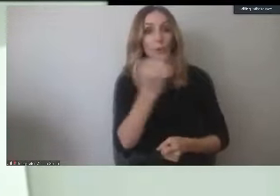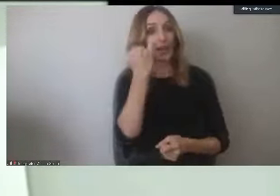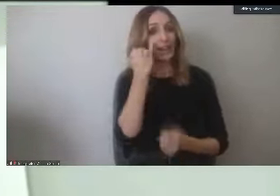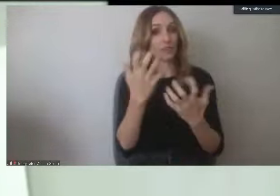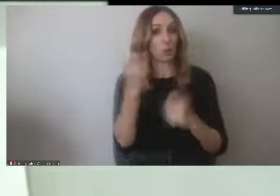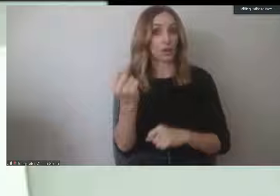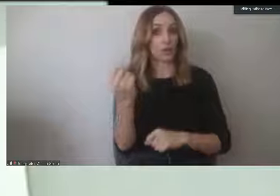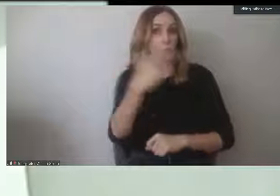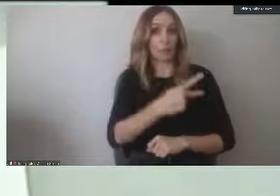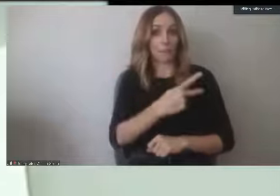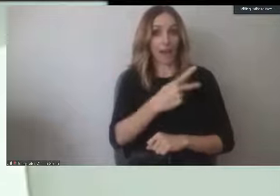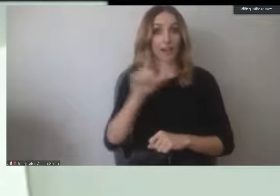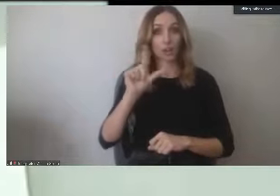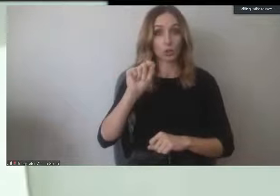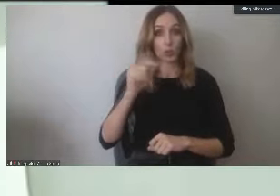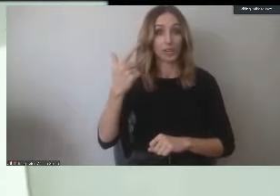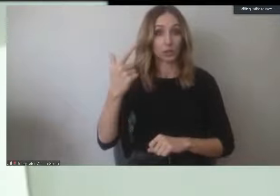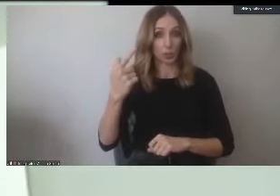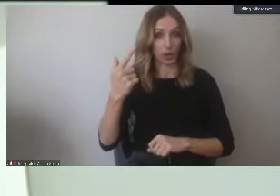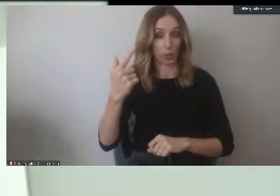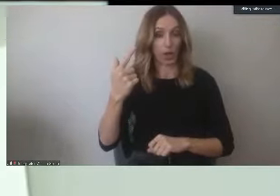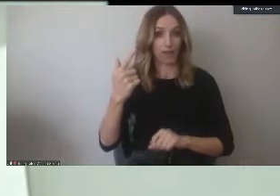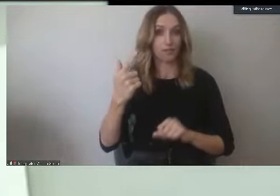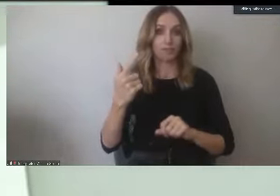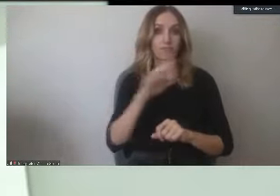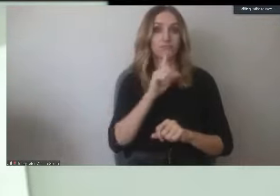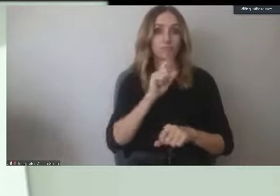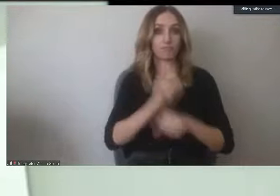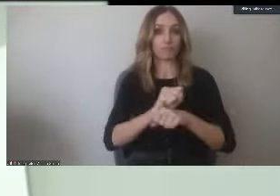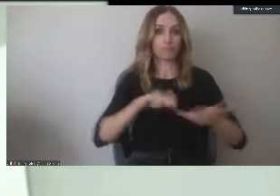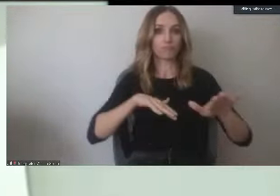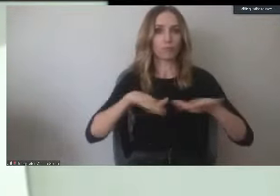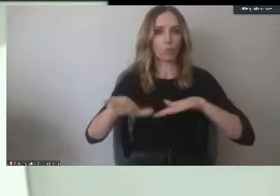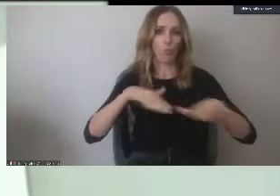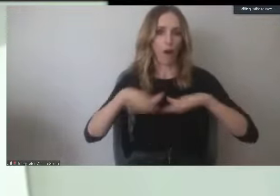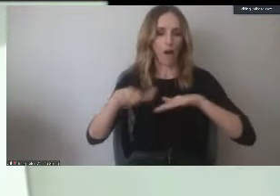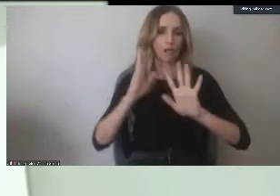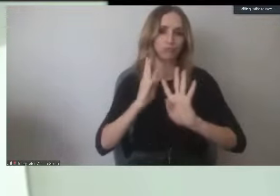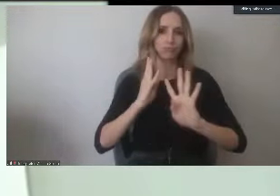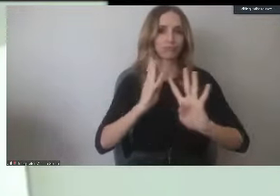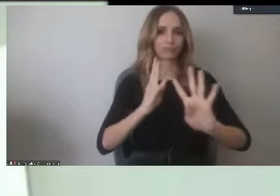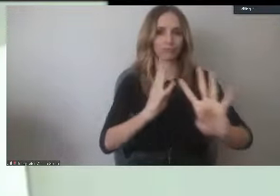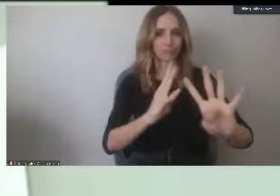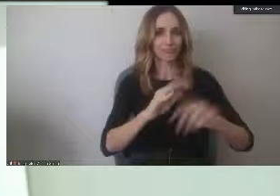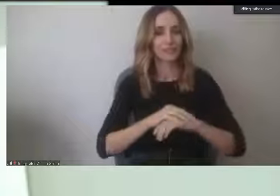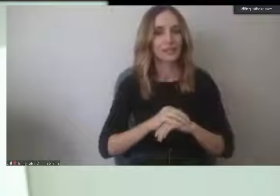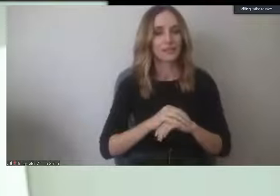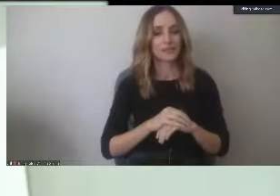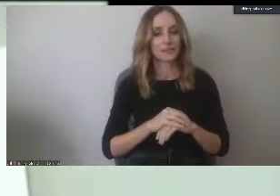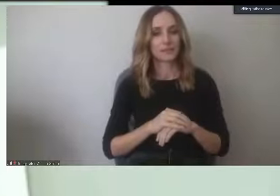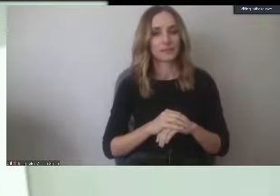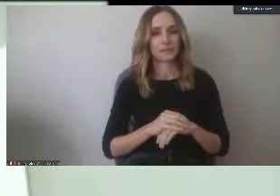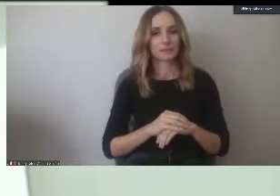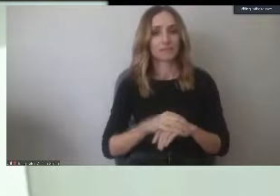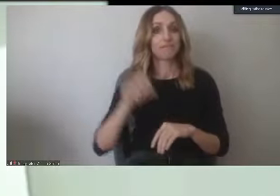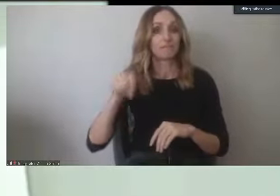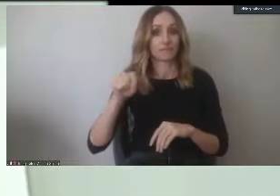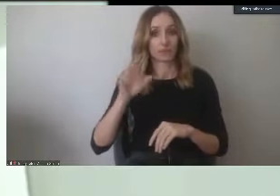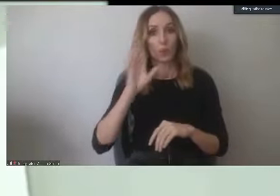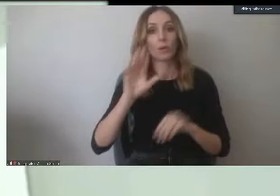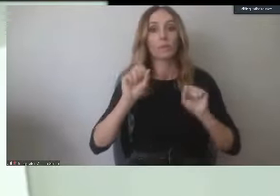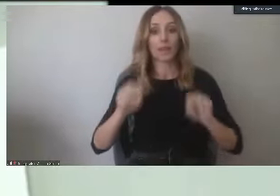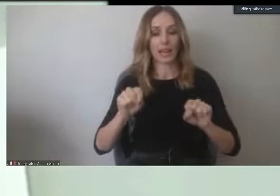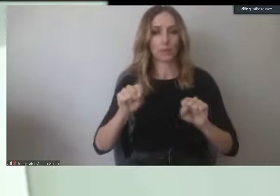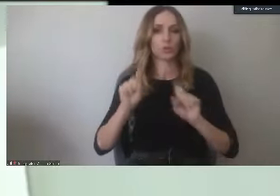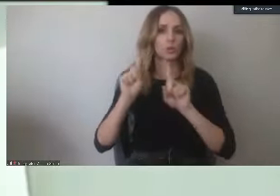2021 and walk through the commencement ceremony as part of 2021. And so, yes, you'll be able to